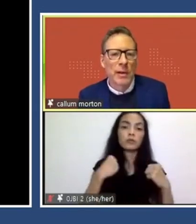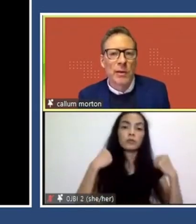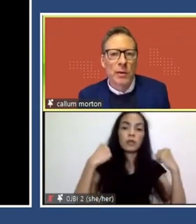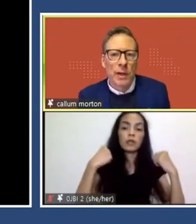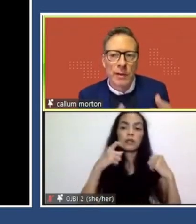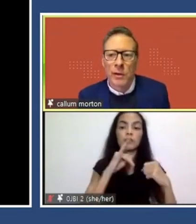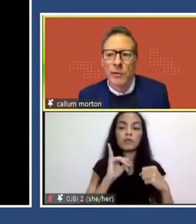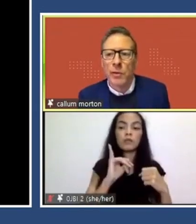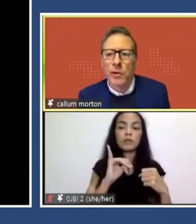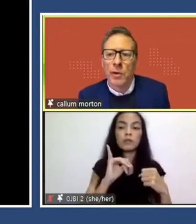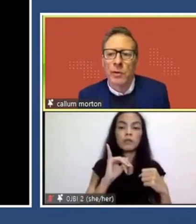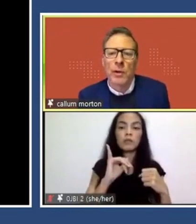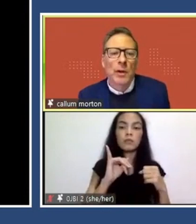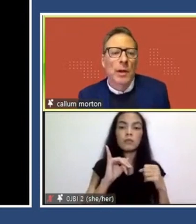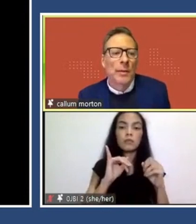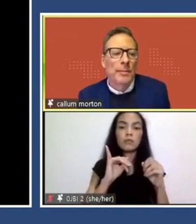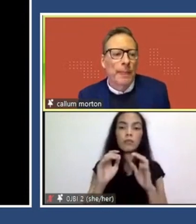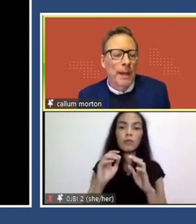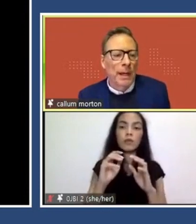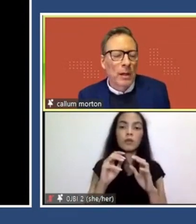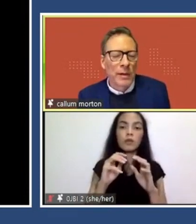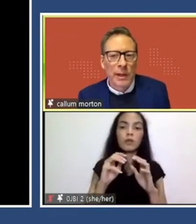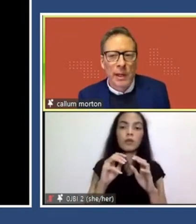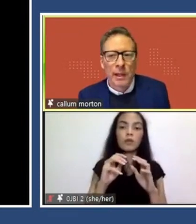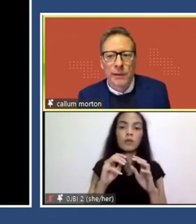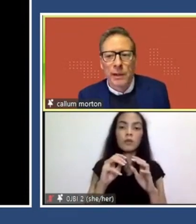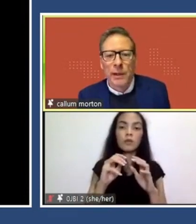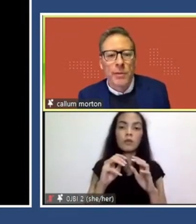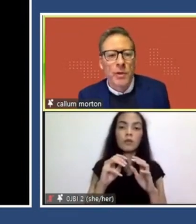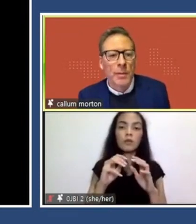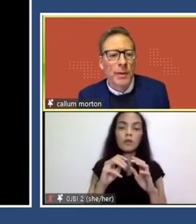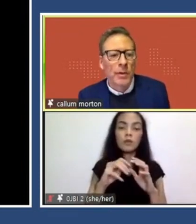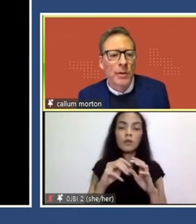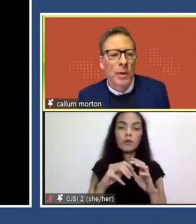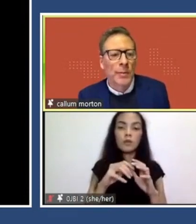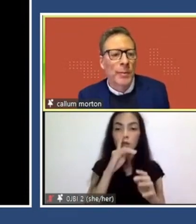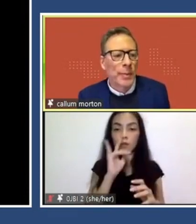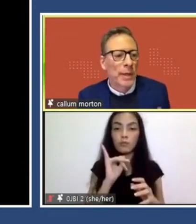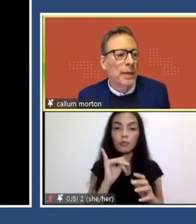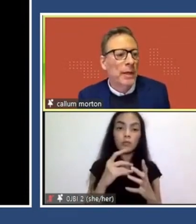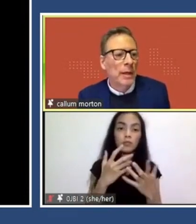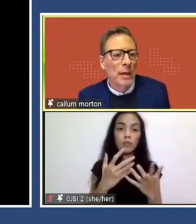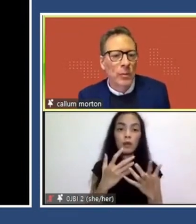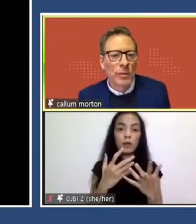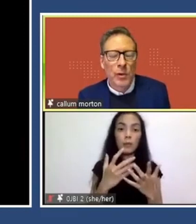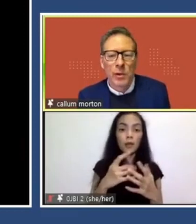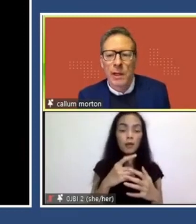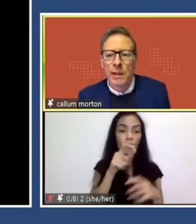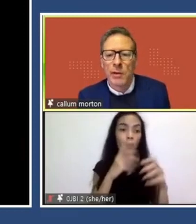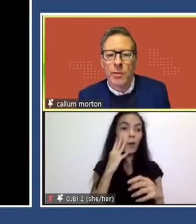virus. So they did a lot of work on analysing and shaping the way the PPE